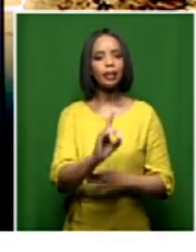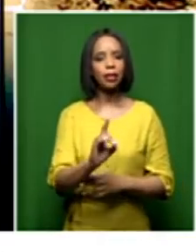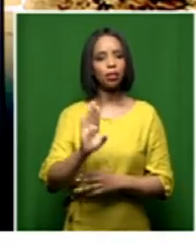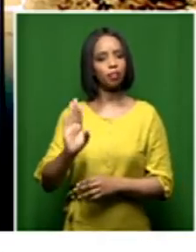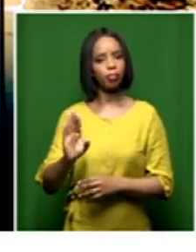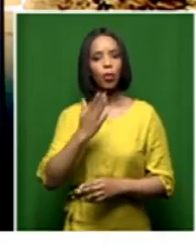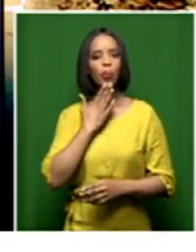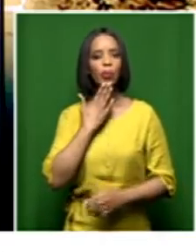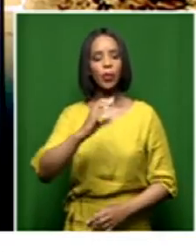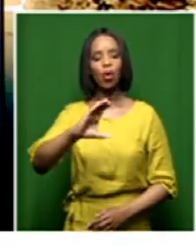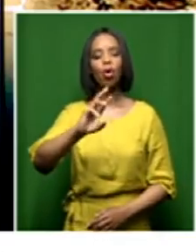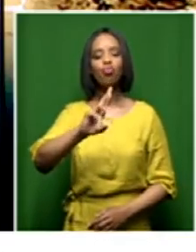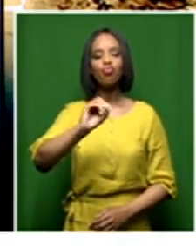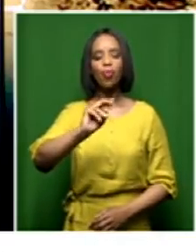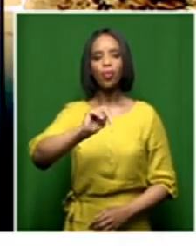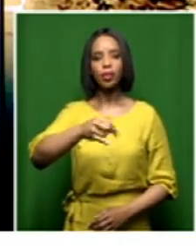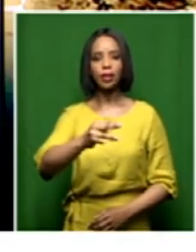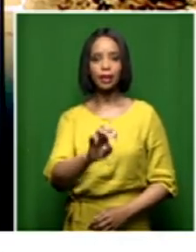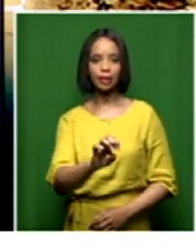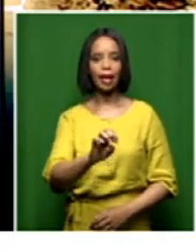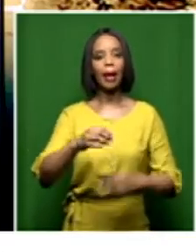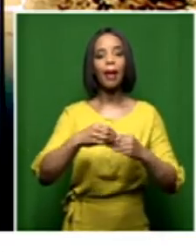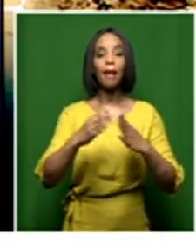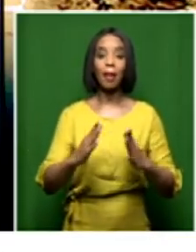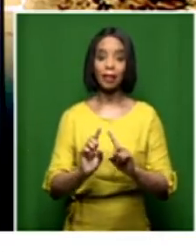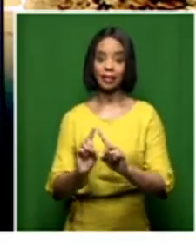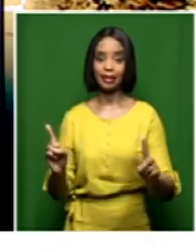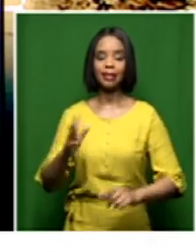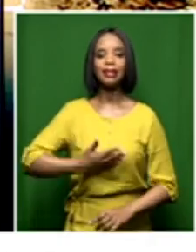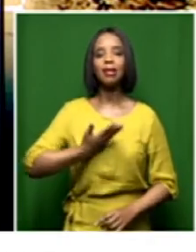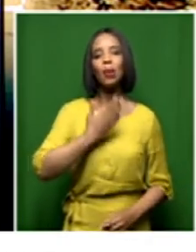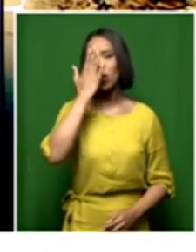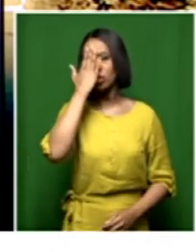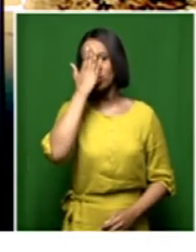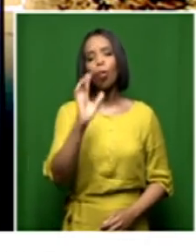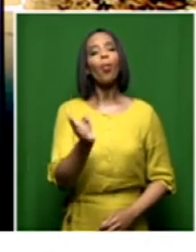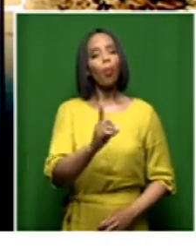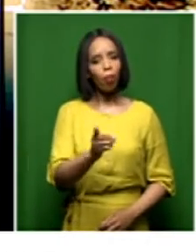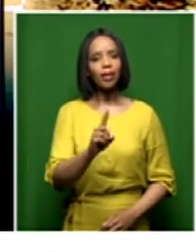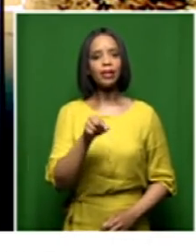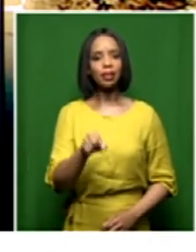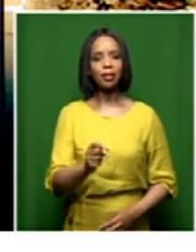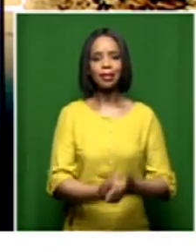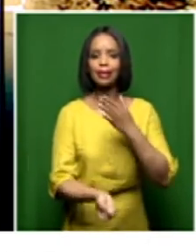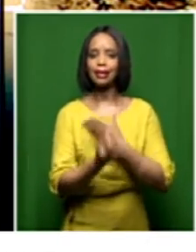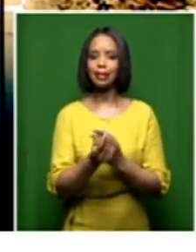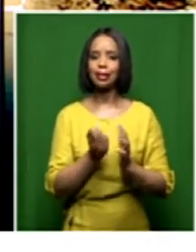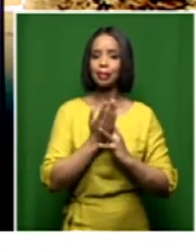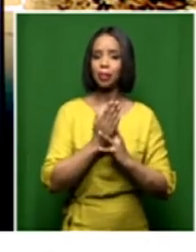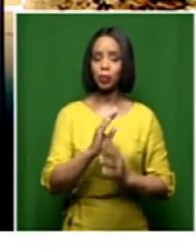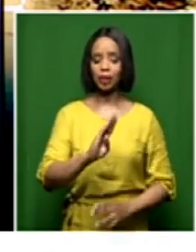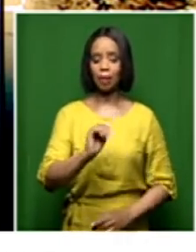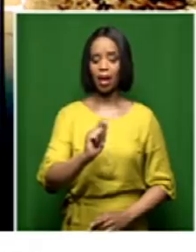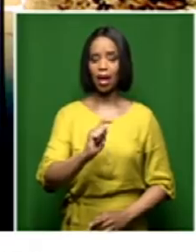Hermione Kronier. Members also wanted to know to what extent did interpersonal relations between Bhattoy and